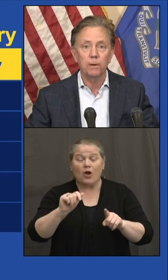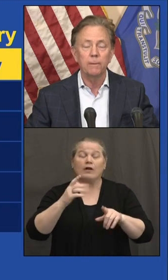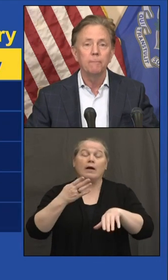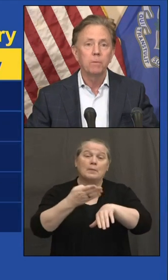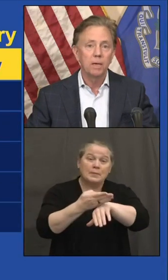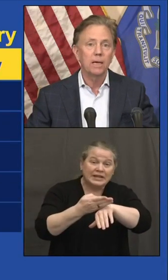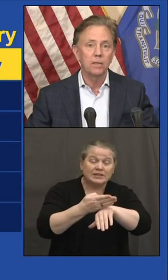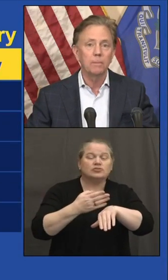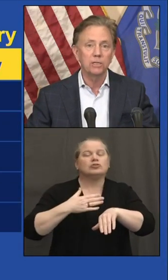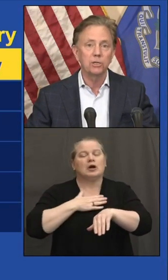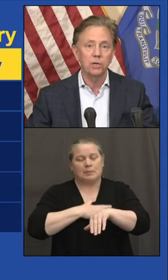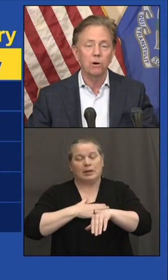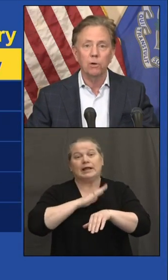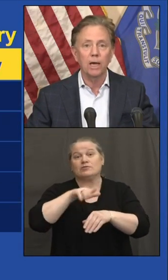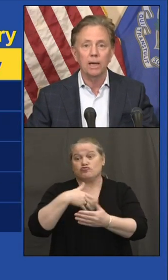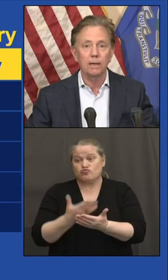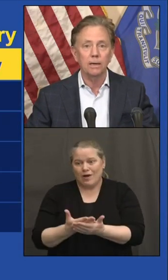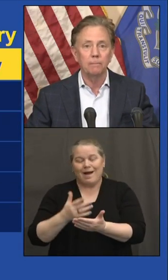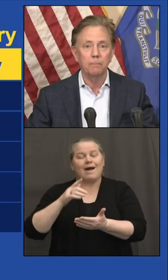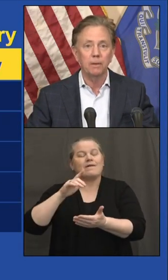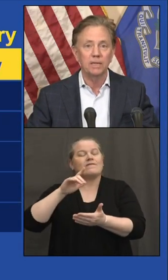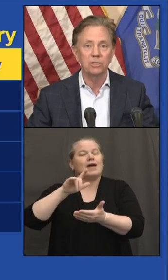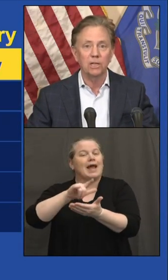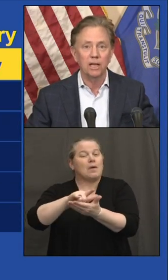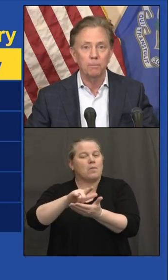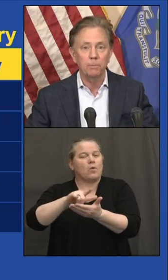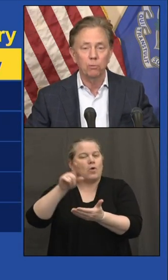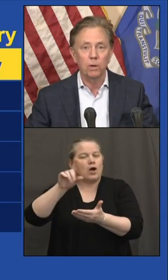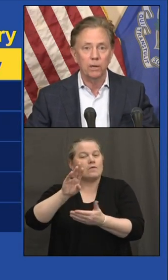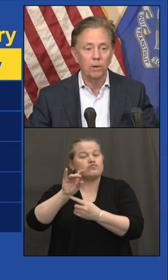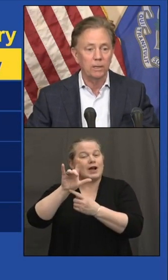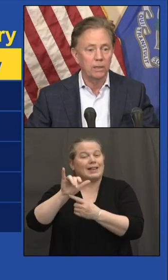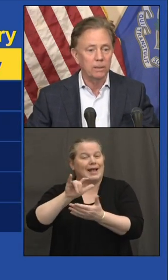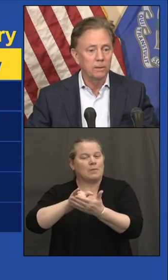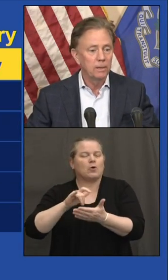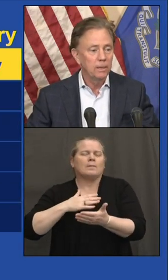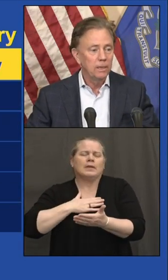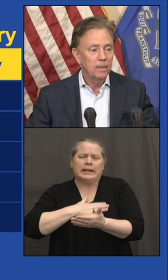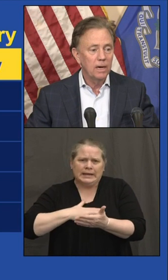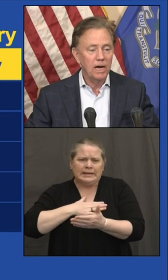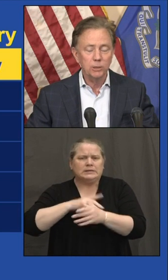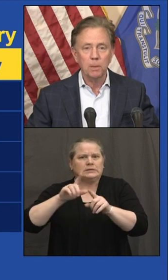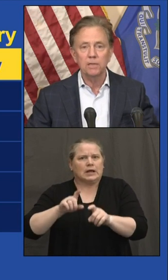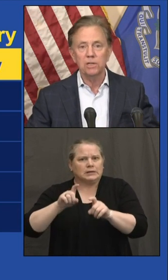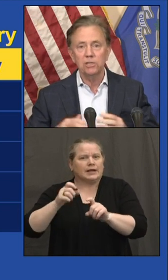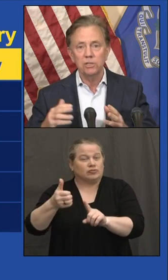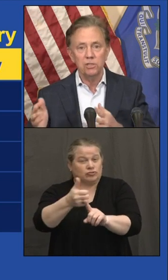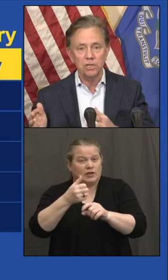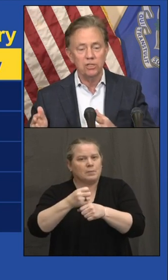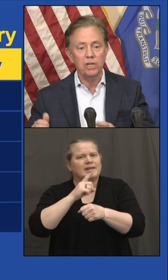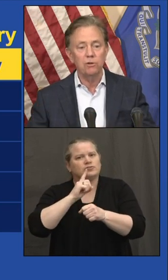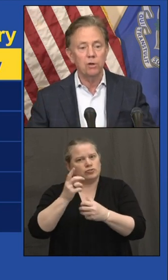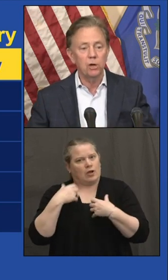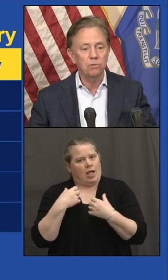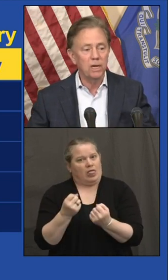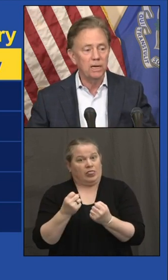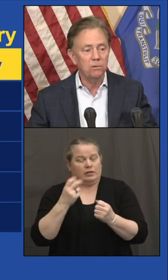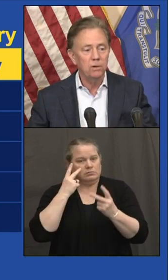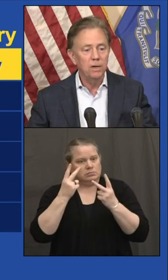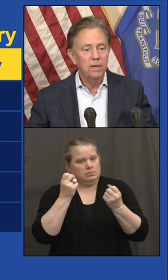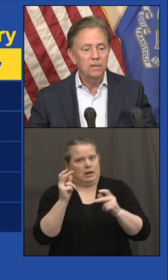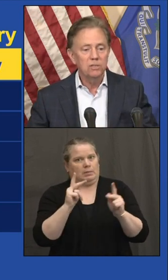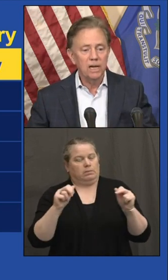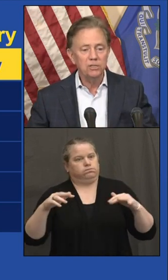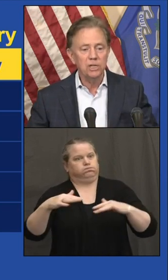Airport and make sure you're okay. I see a lot of people running around there. Hospitalizations continue to go